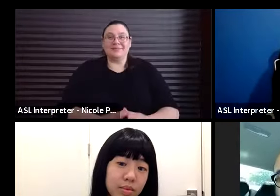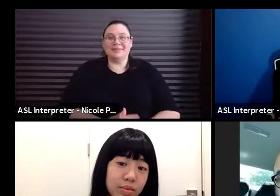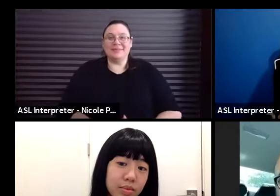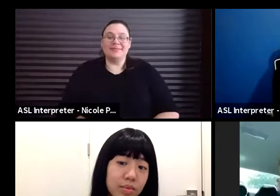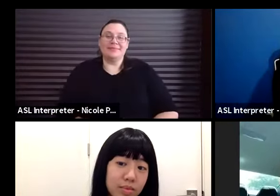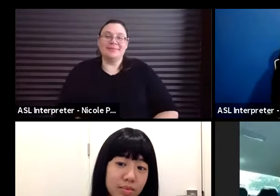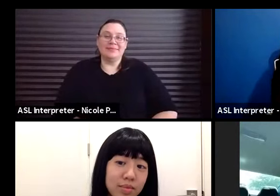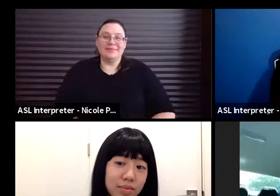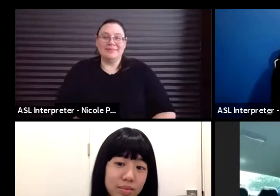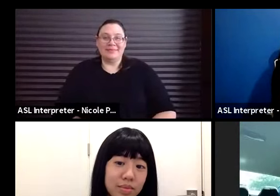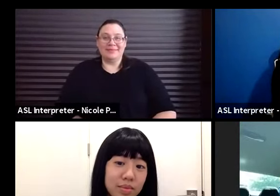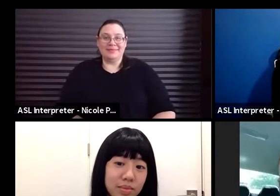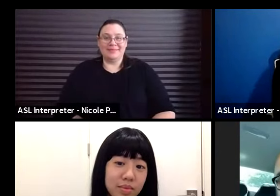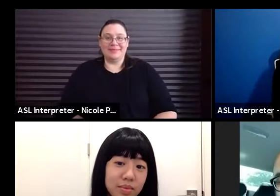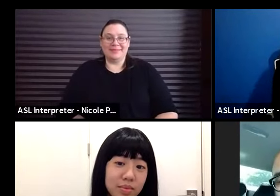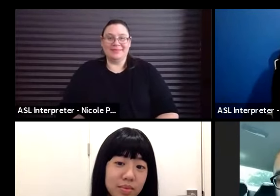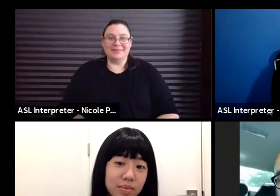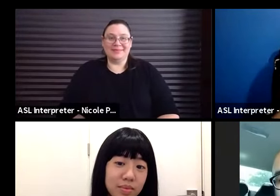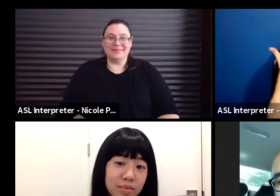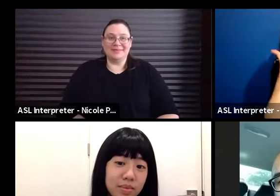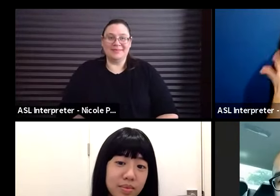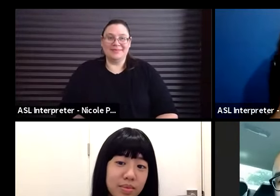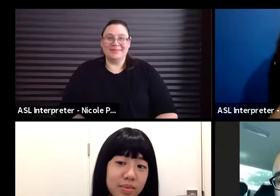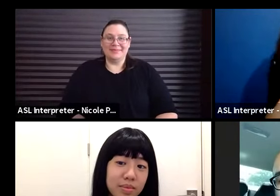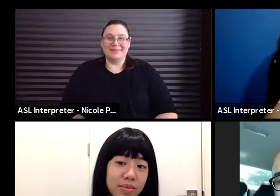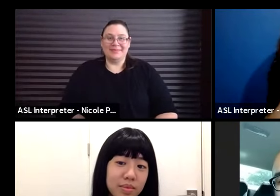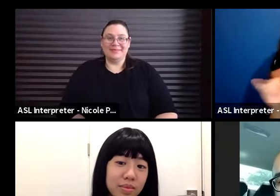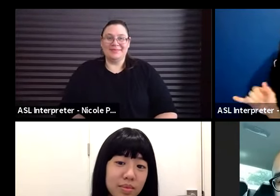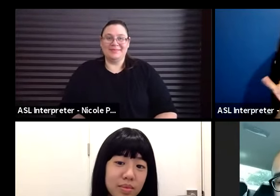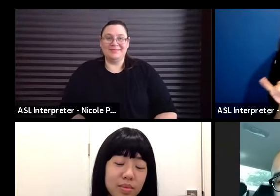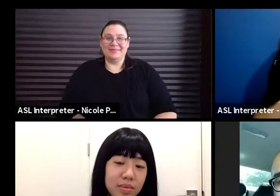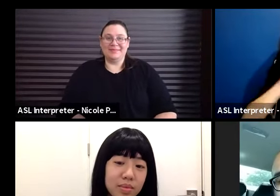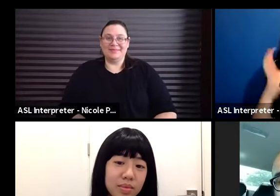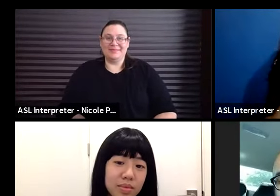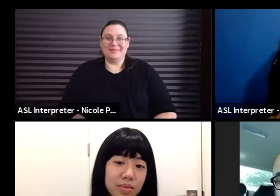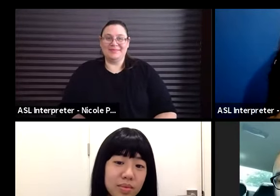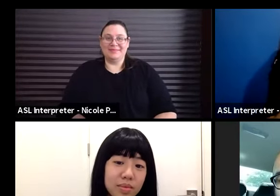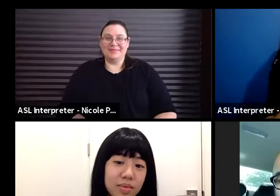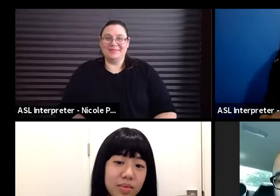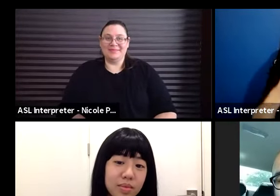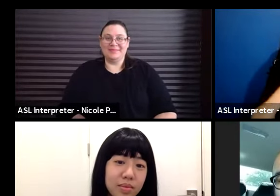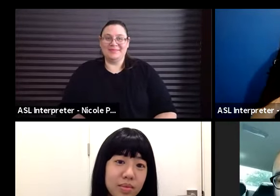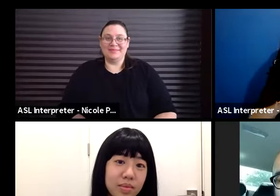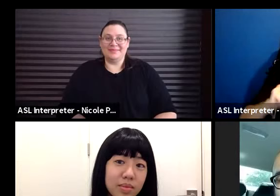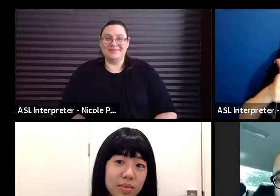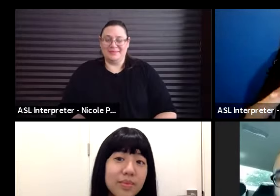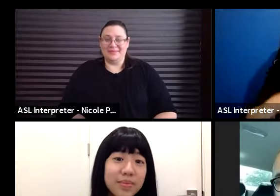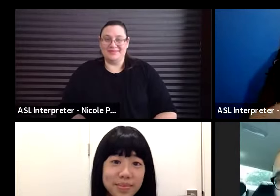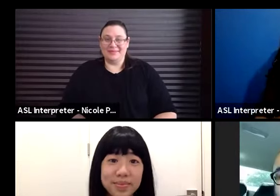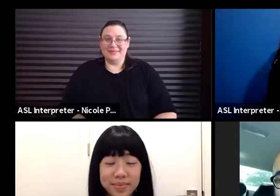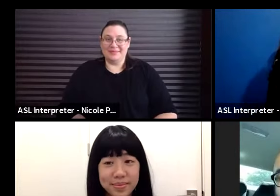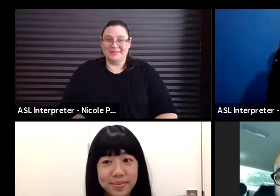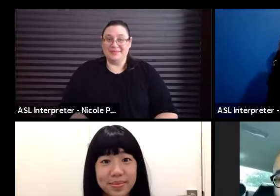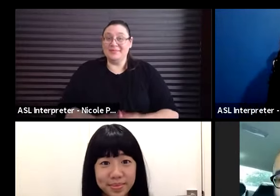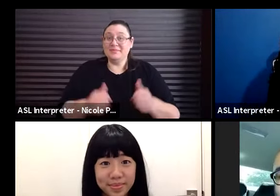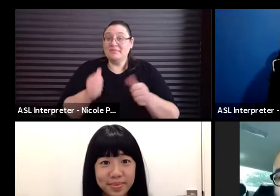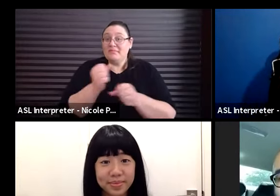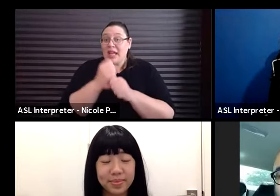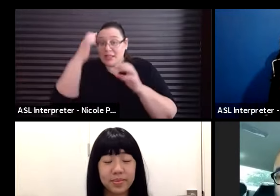Who knows? Um, it doesn't need to be within the same world. Um, but does that make sense to you four? Any questions?